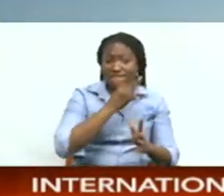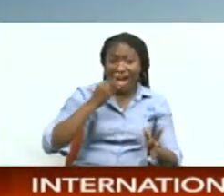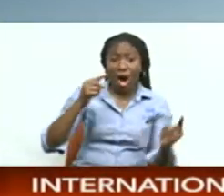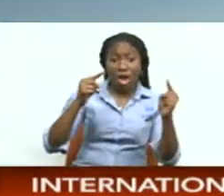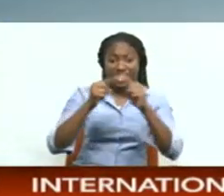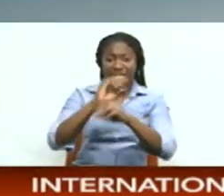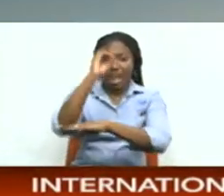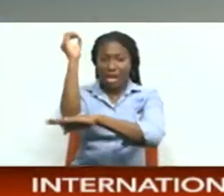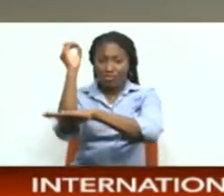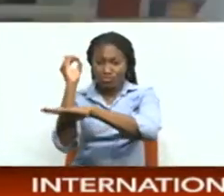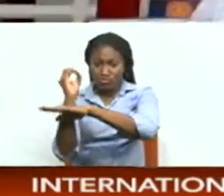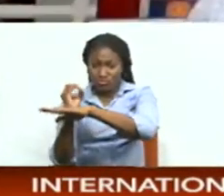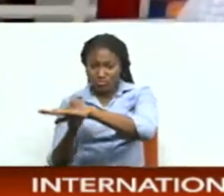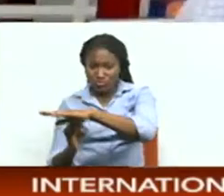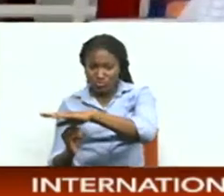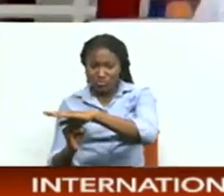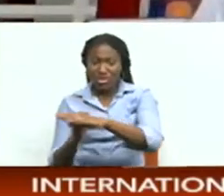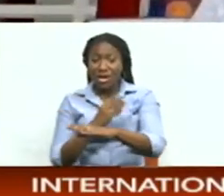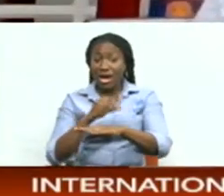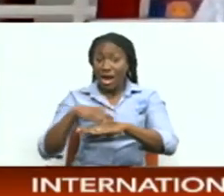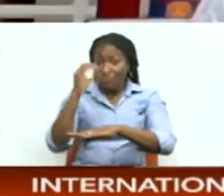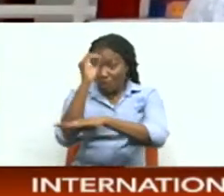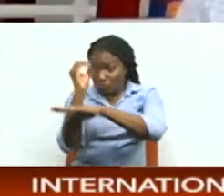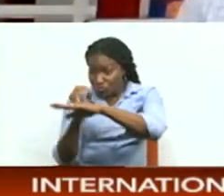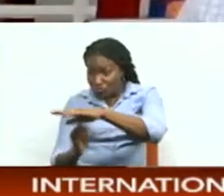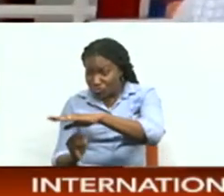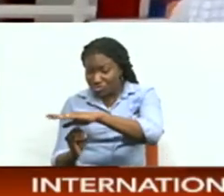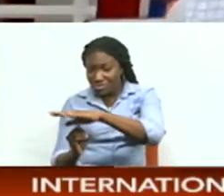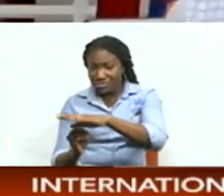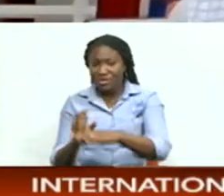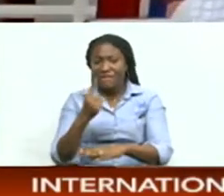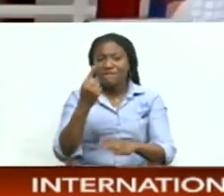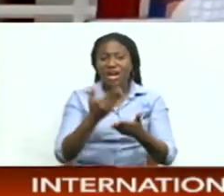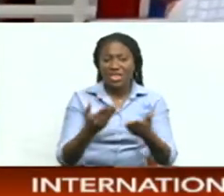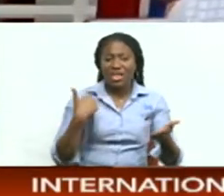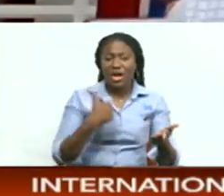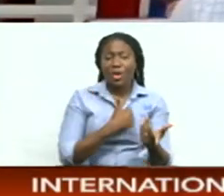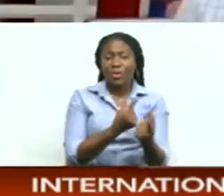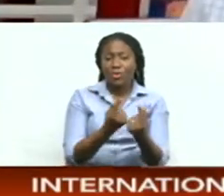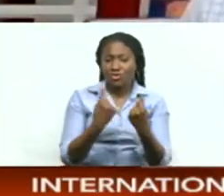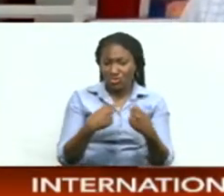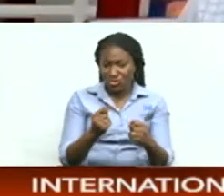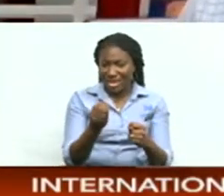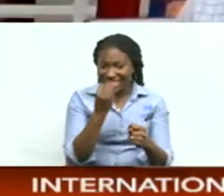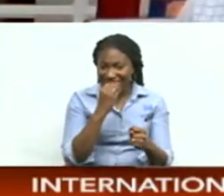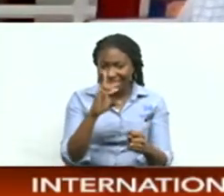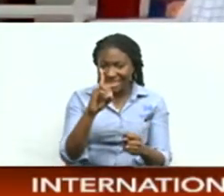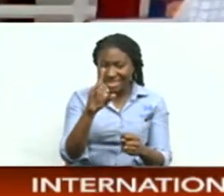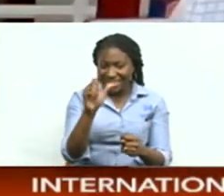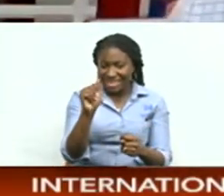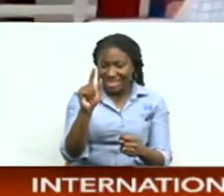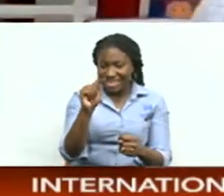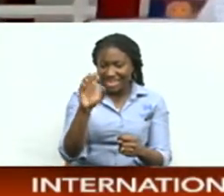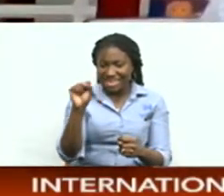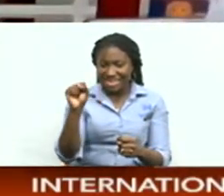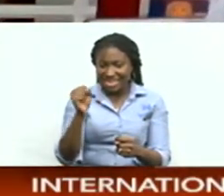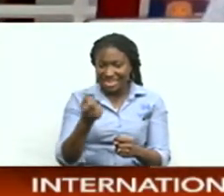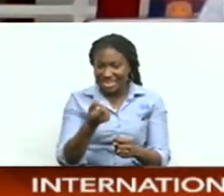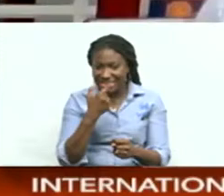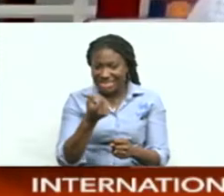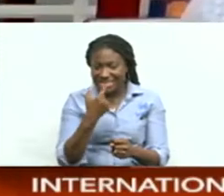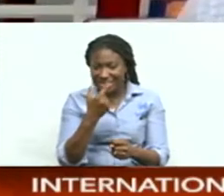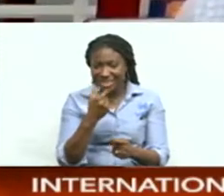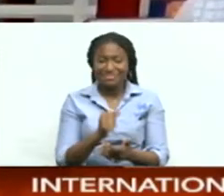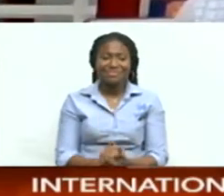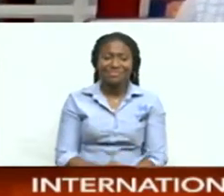sets to break their fast the first thing that we try to do is to eat a date and you know so that is what is